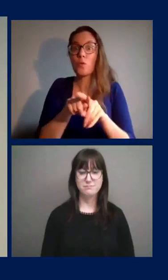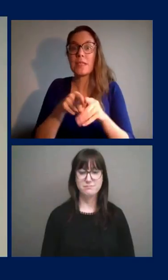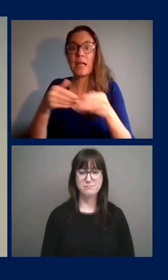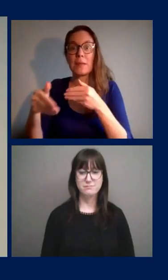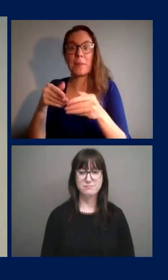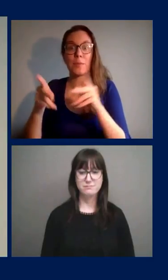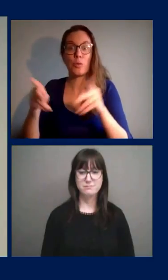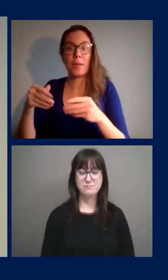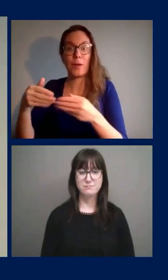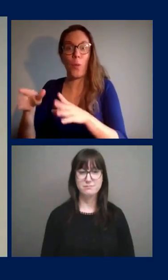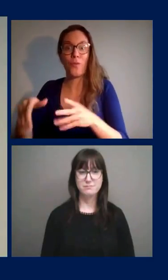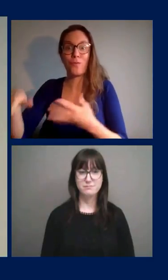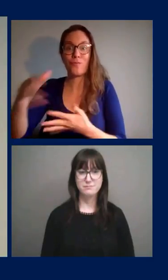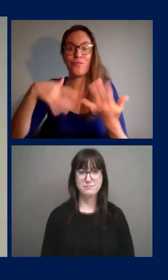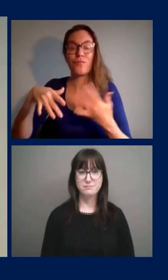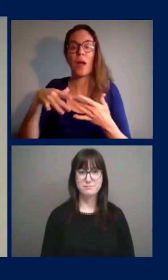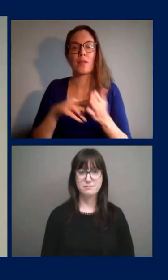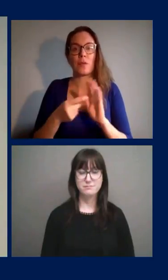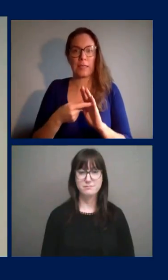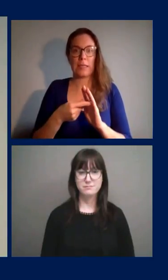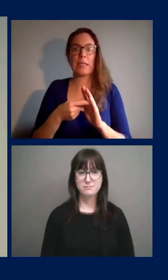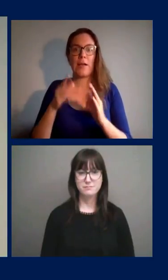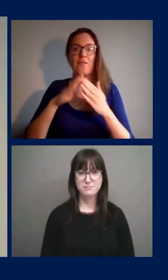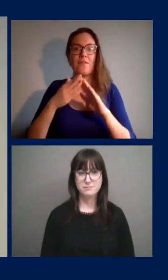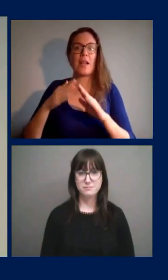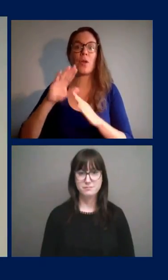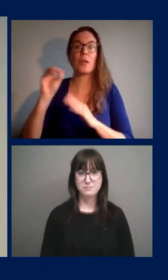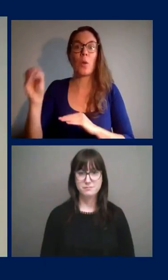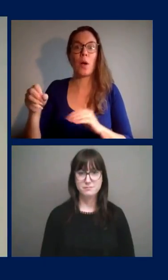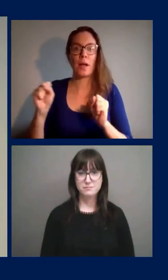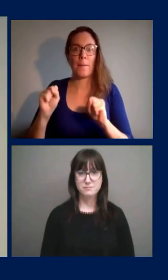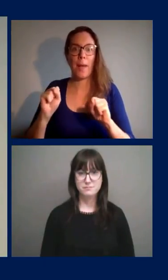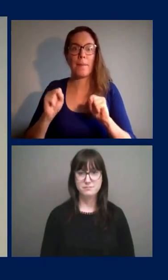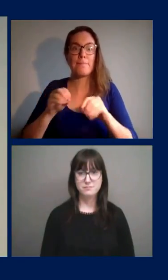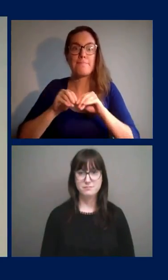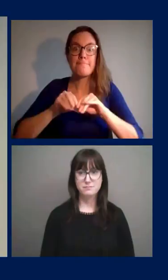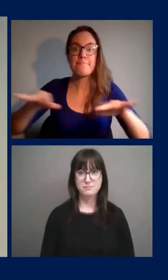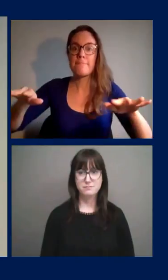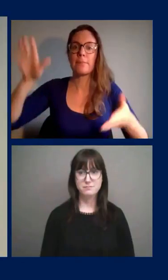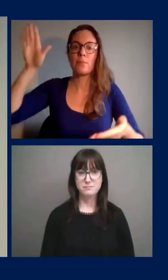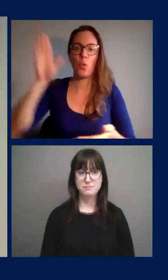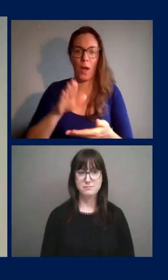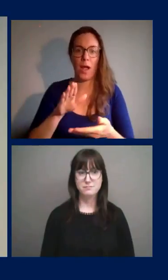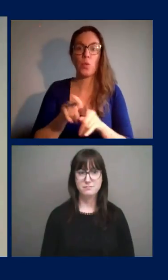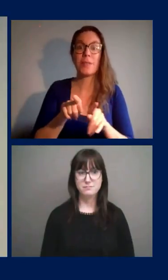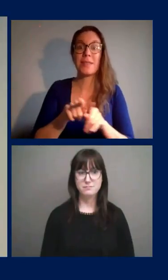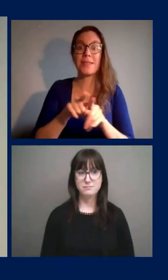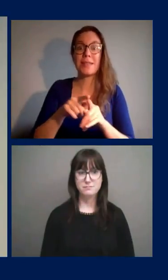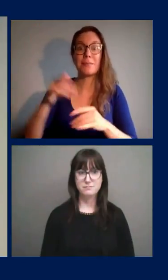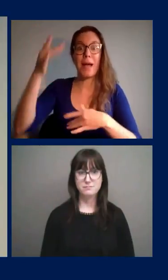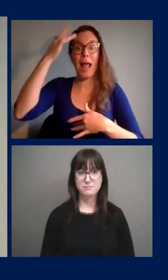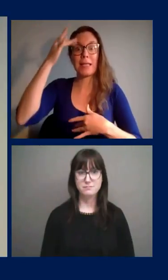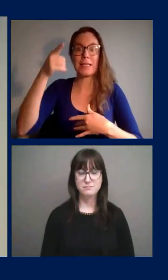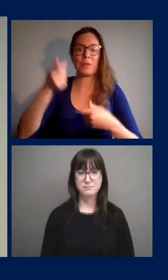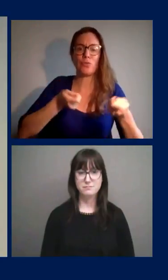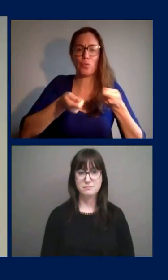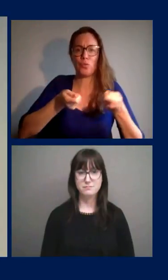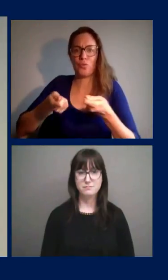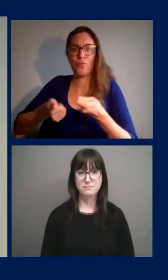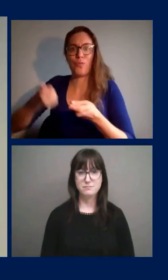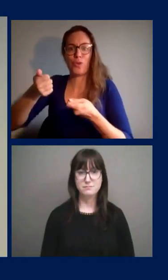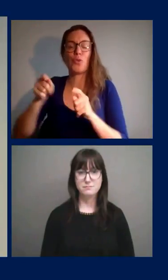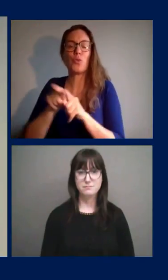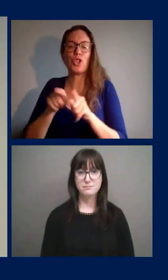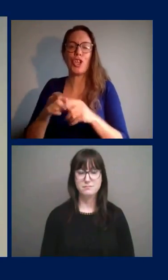better in order to limit the spread of the virus, to control the disease, and to have a greater freedom